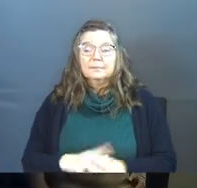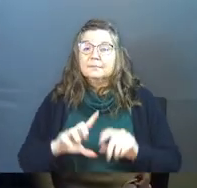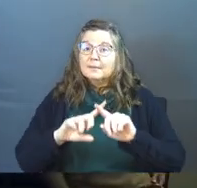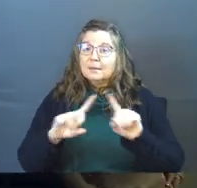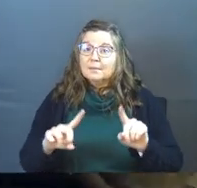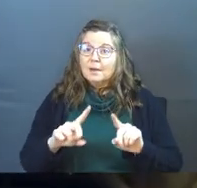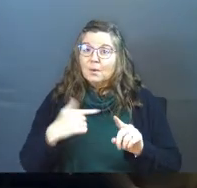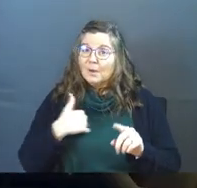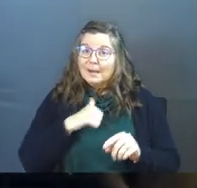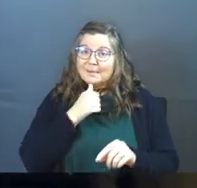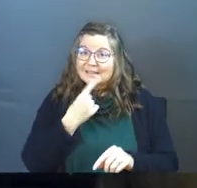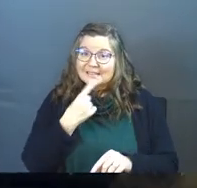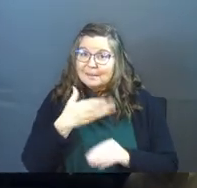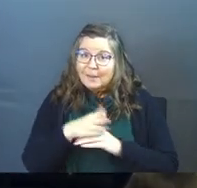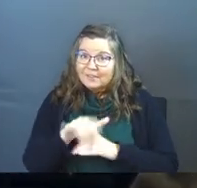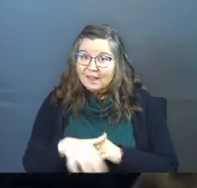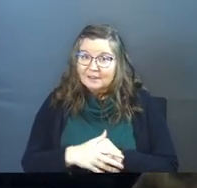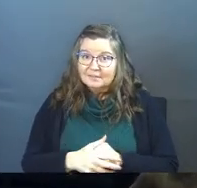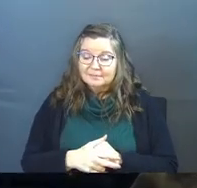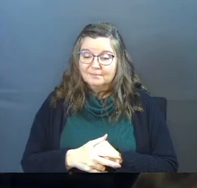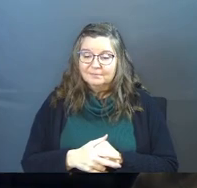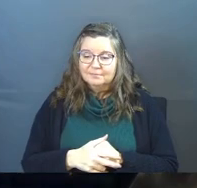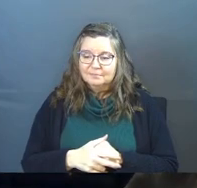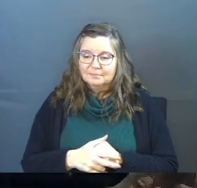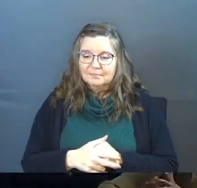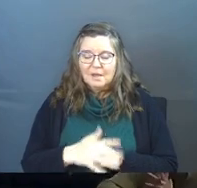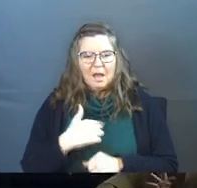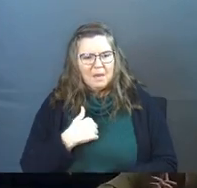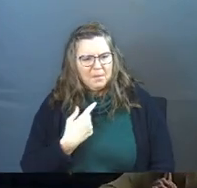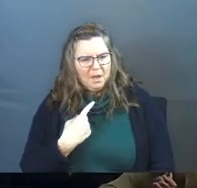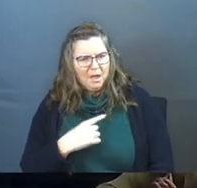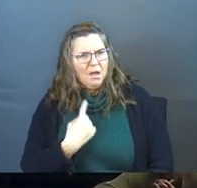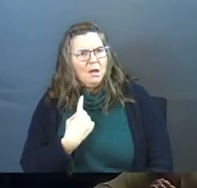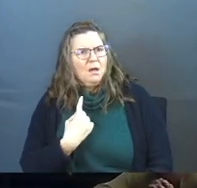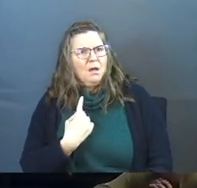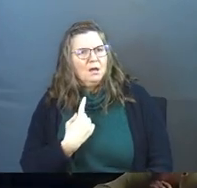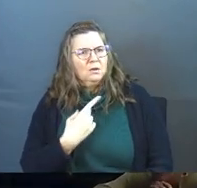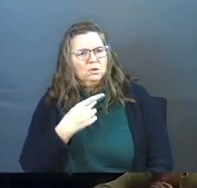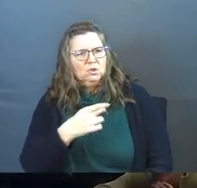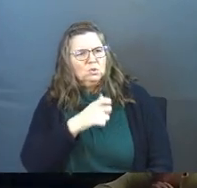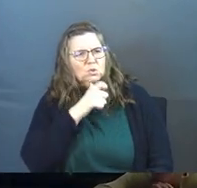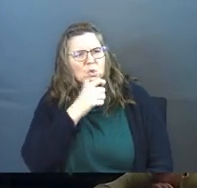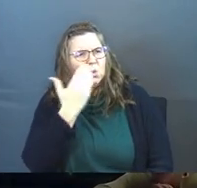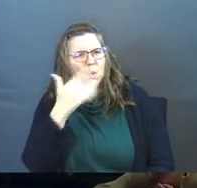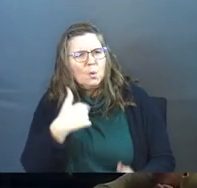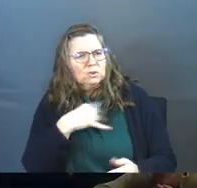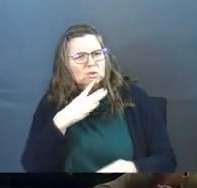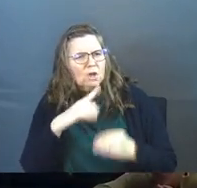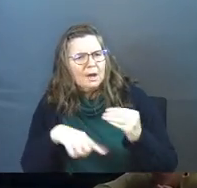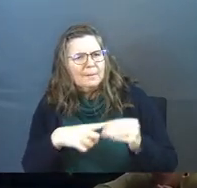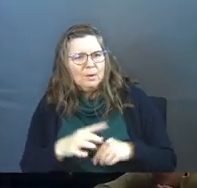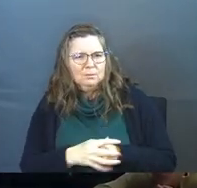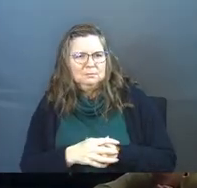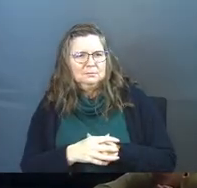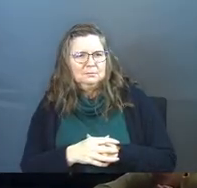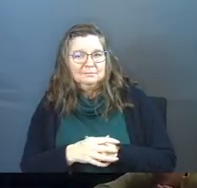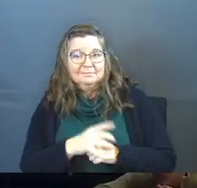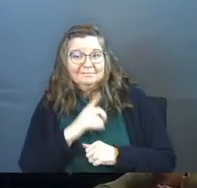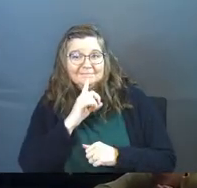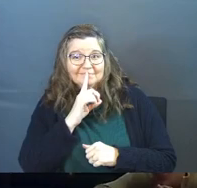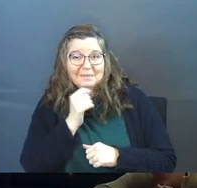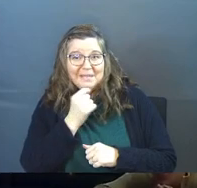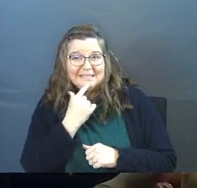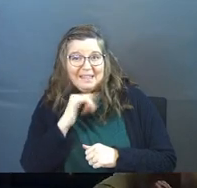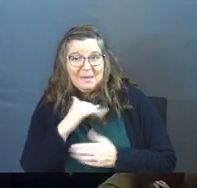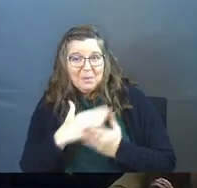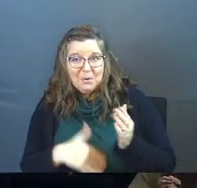But you know what I'm not going to say after that? Is how dare you? I'm offended. You don't know what you're talking about. I'm